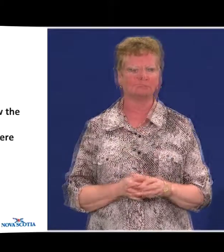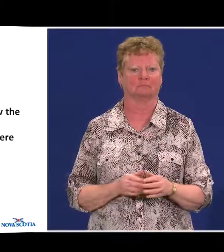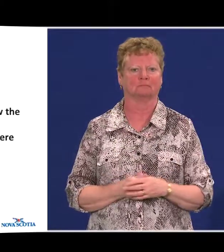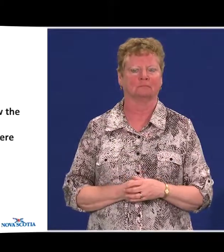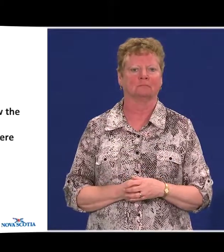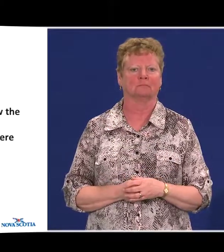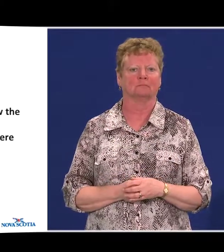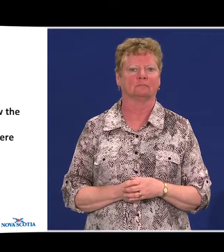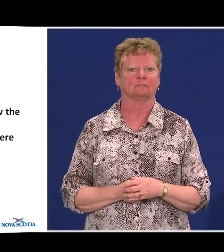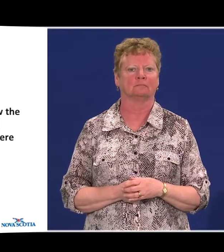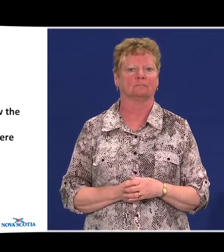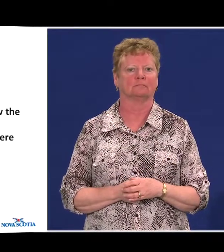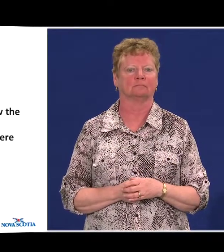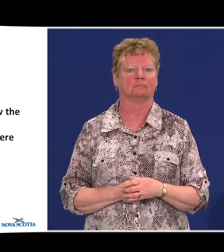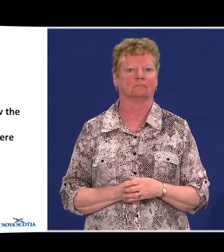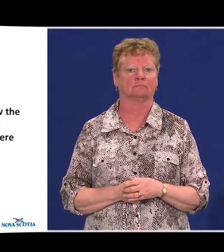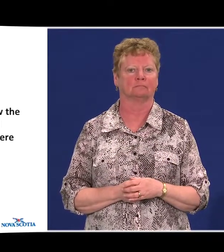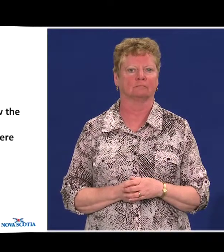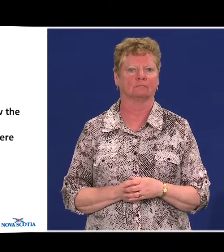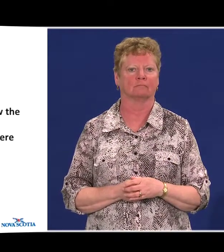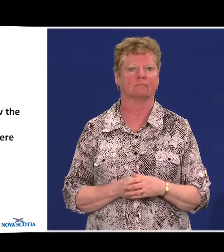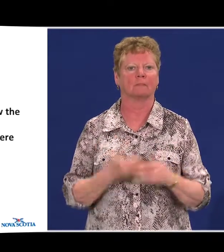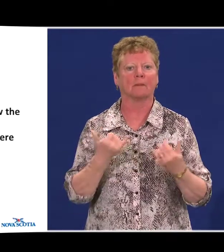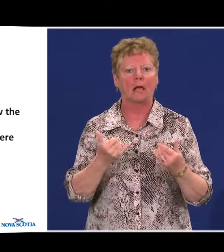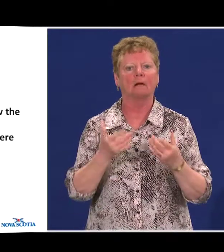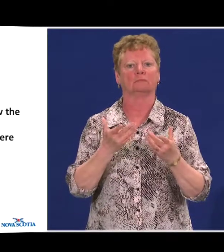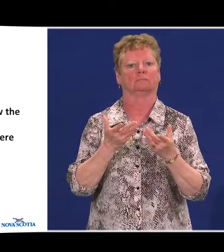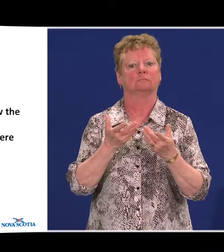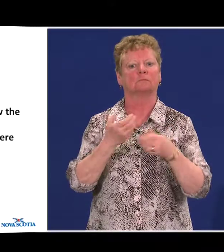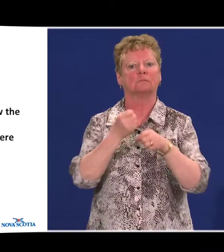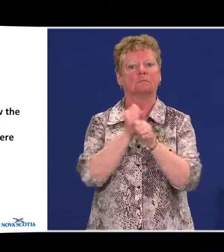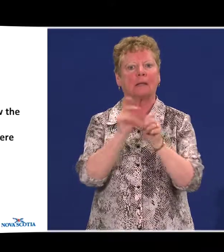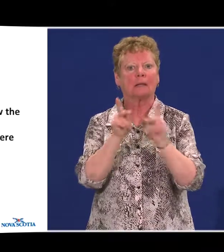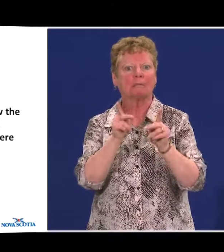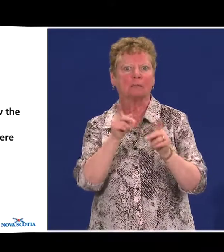The next section is incentives and penalties.